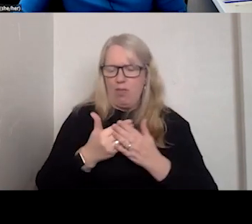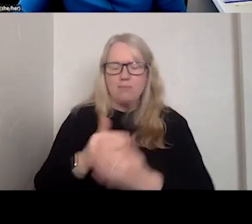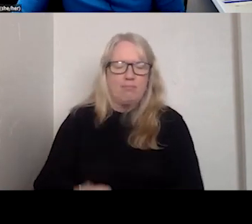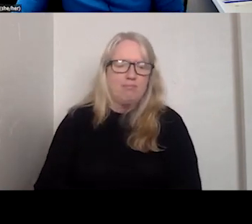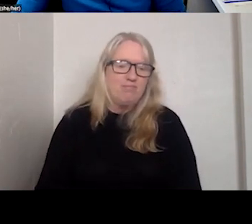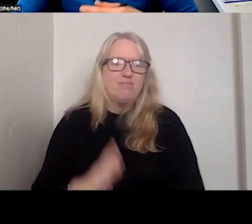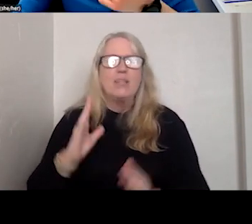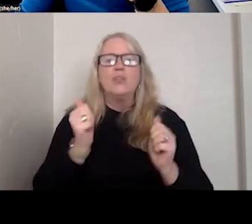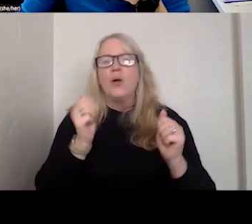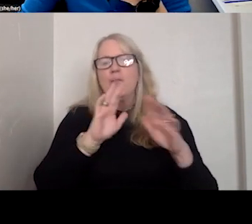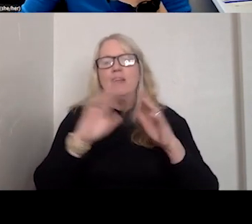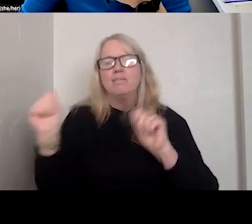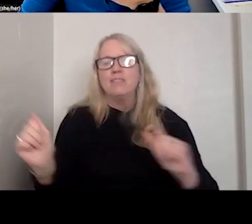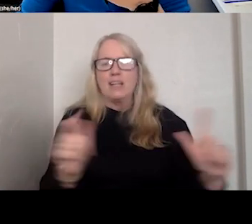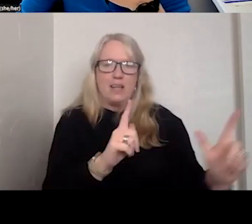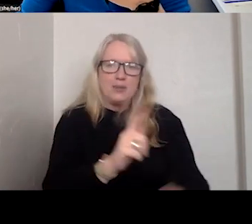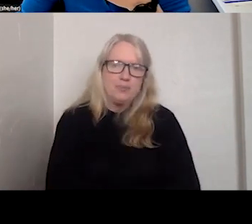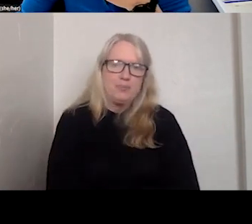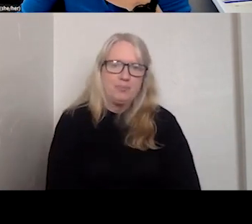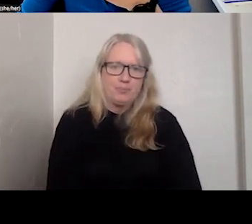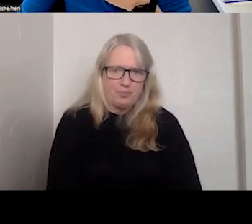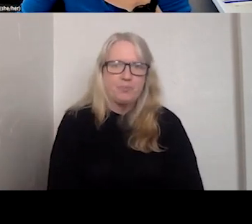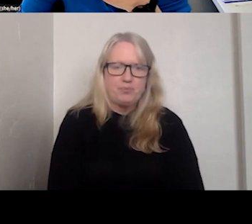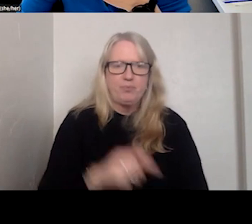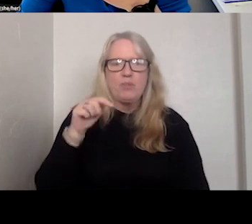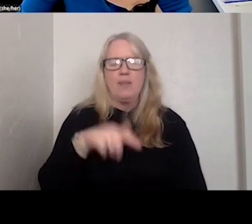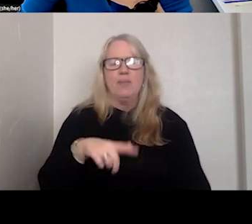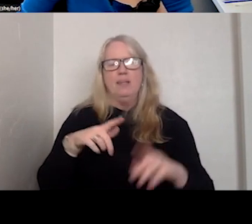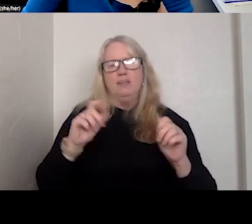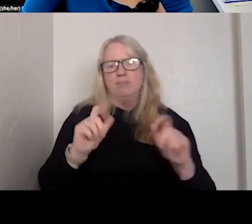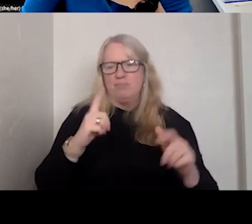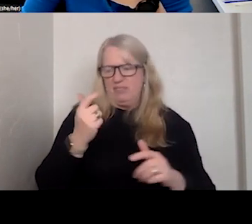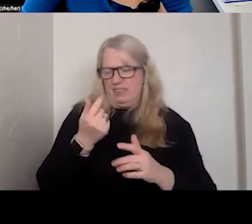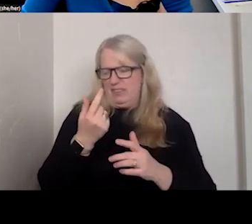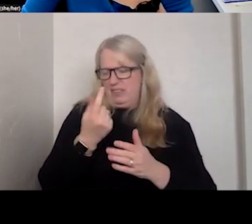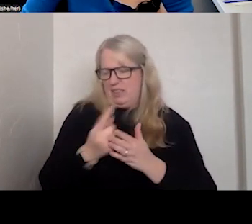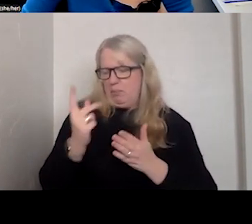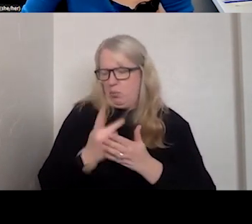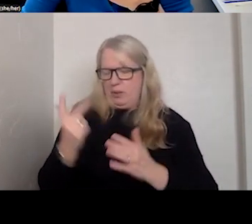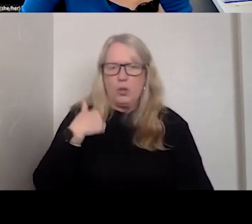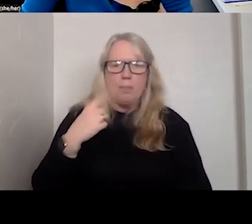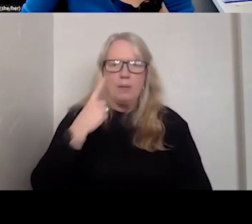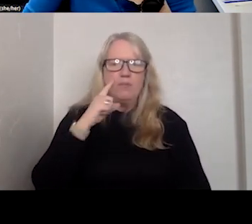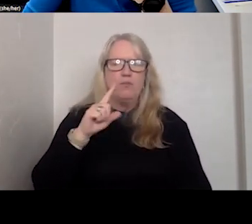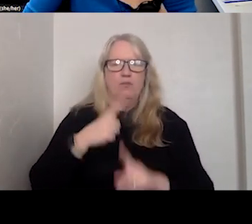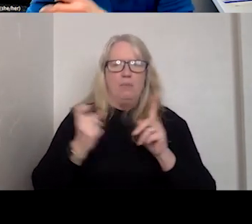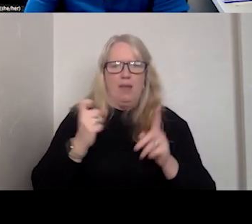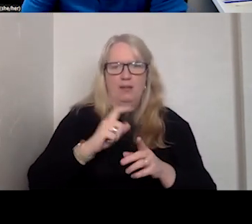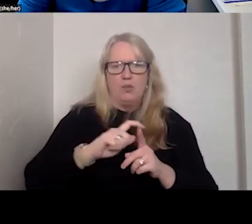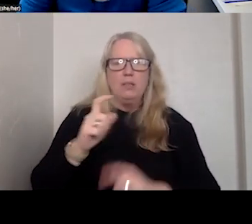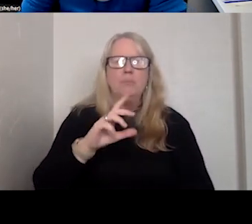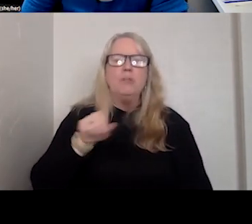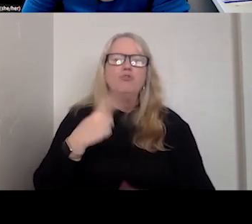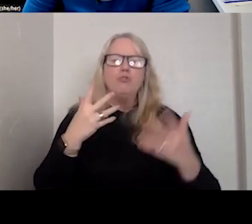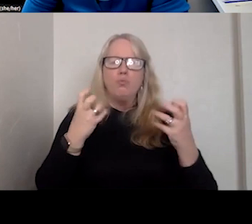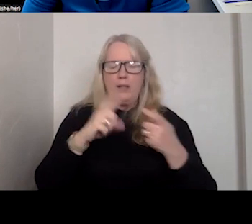Next slide, please. We shared these slides a couple of weeks ago, the host for from that call. But just